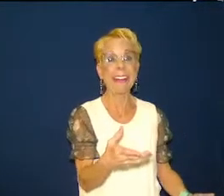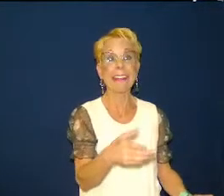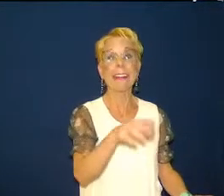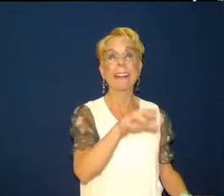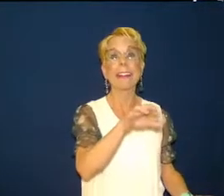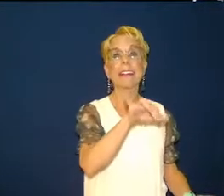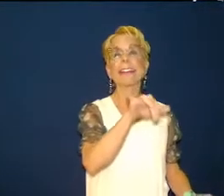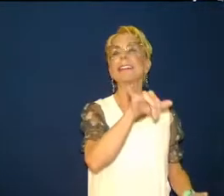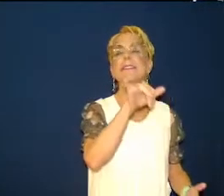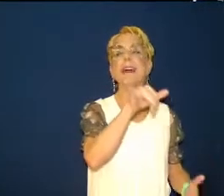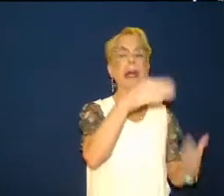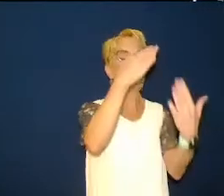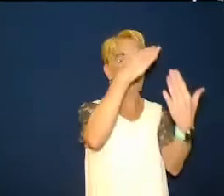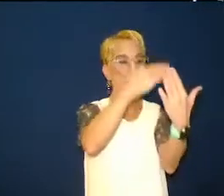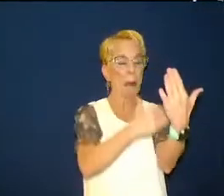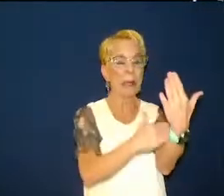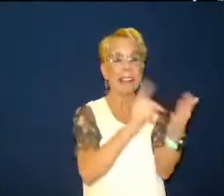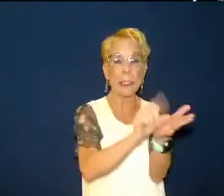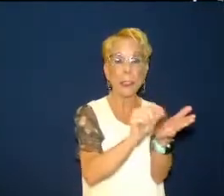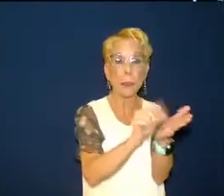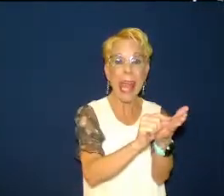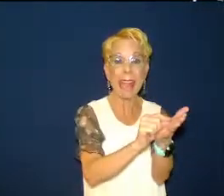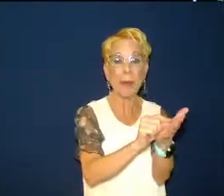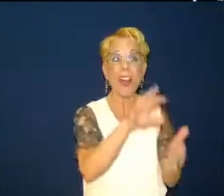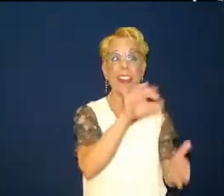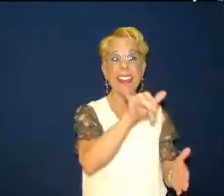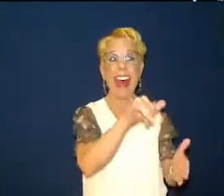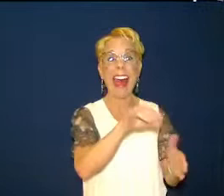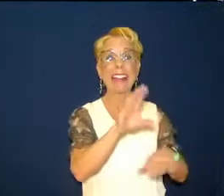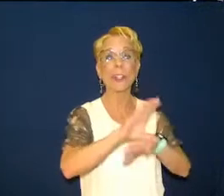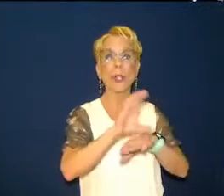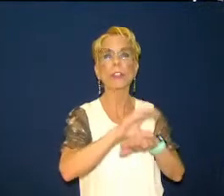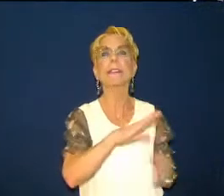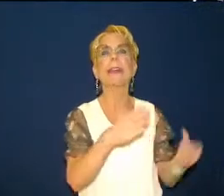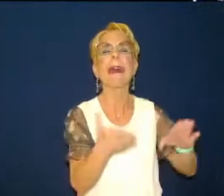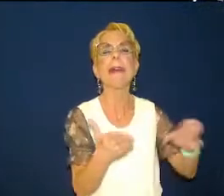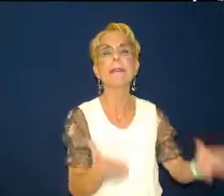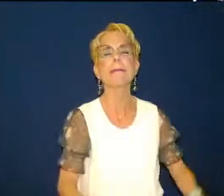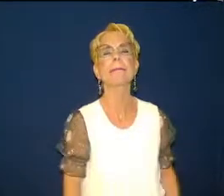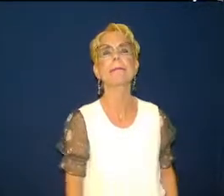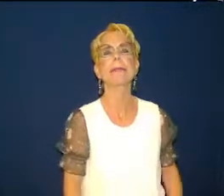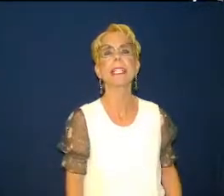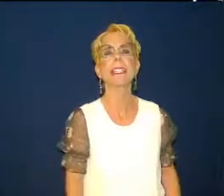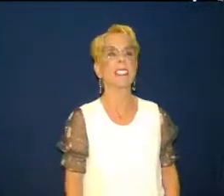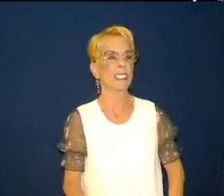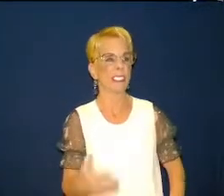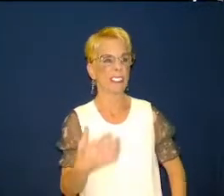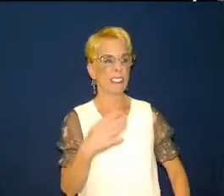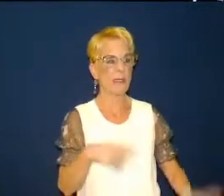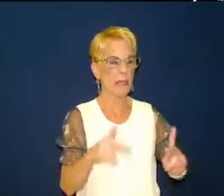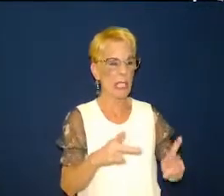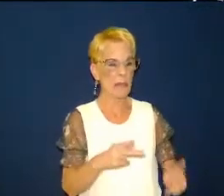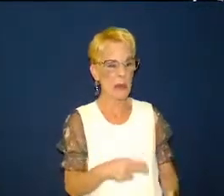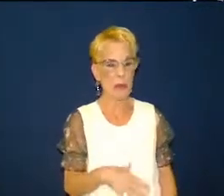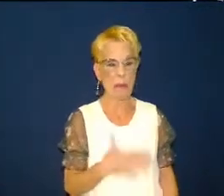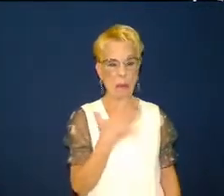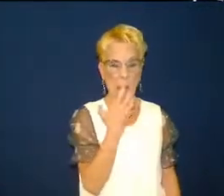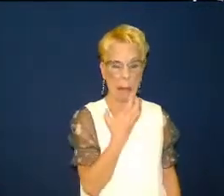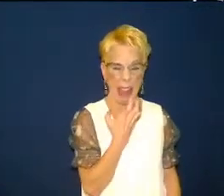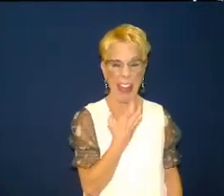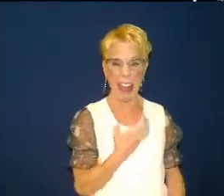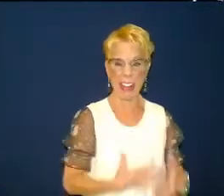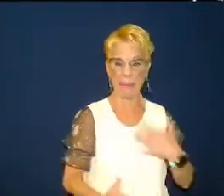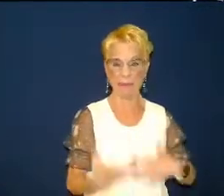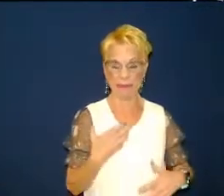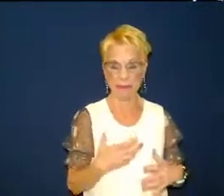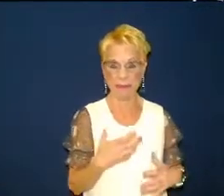close down several churches we did just one and found in south carolina a few weeks ago and we sent a district ambassador mark wilson down there to do